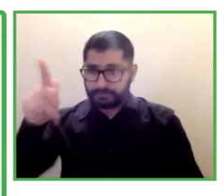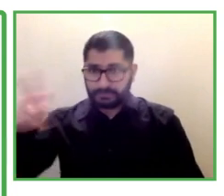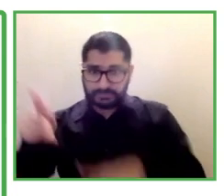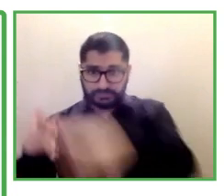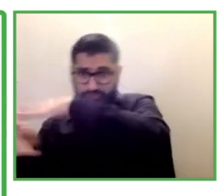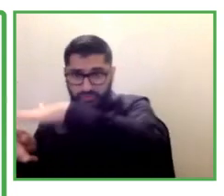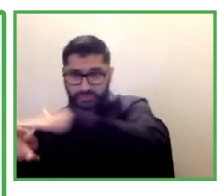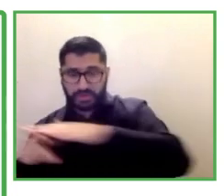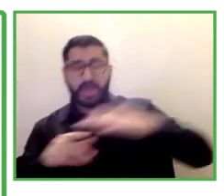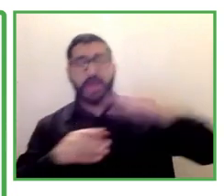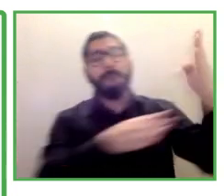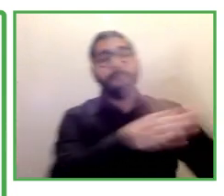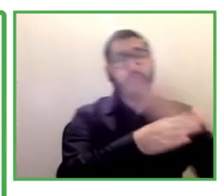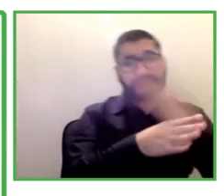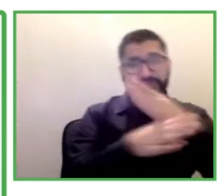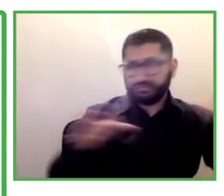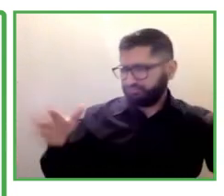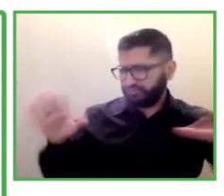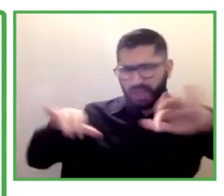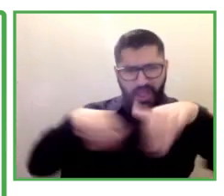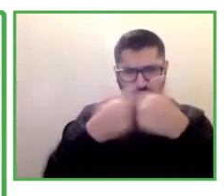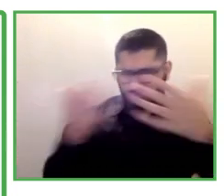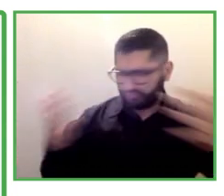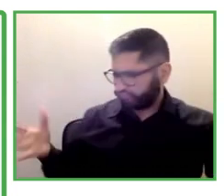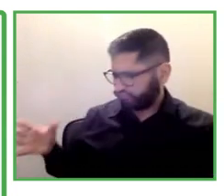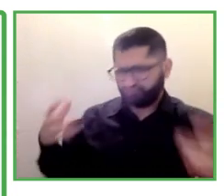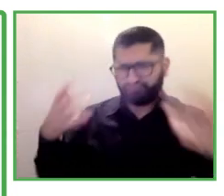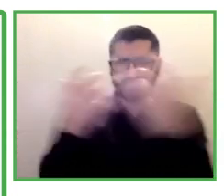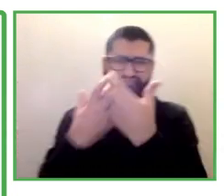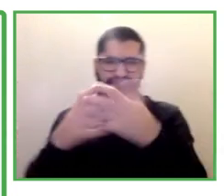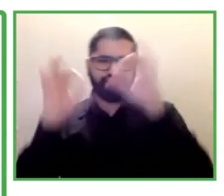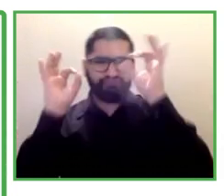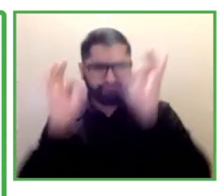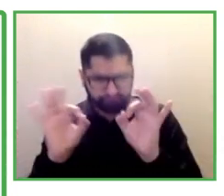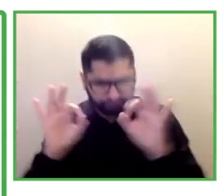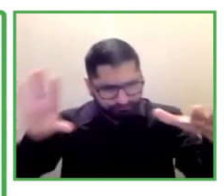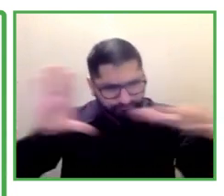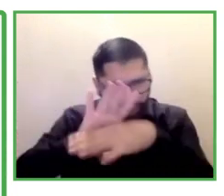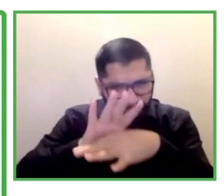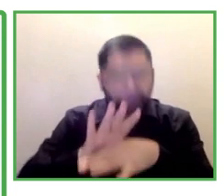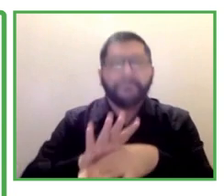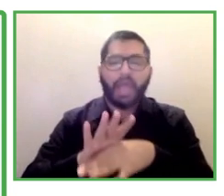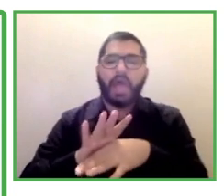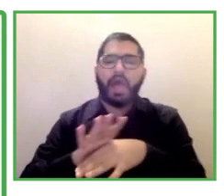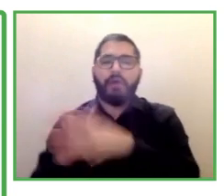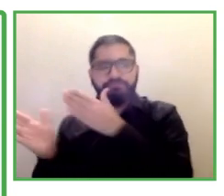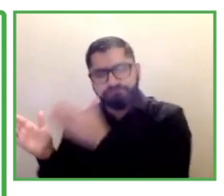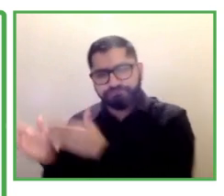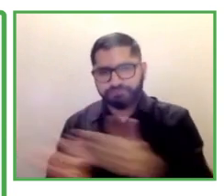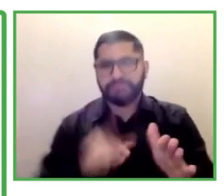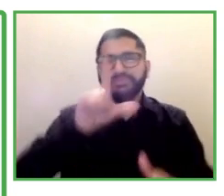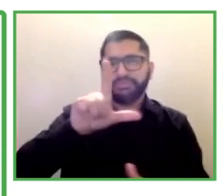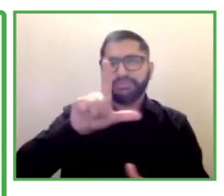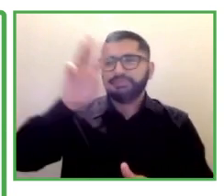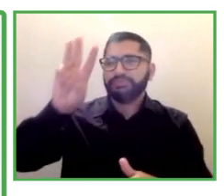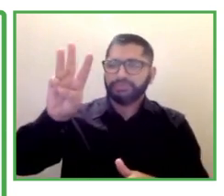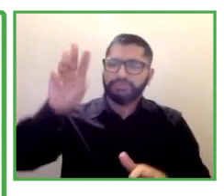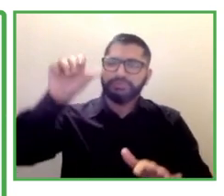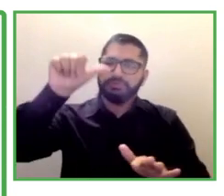this photo here today of Lucas. He's one of our recent Job Path participants. Lucas has a